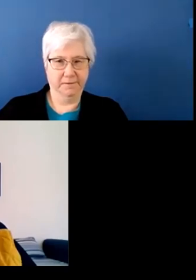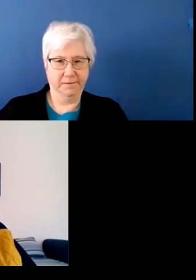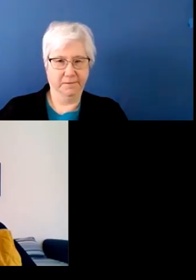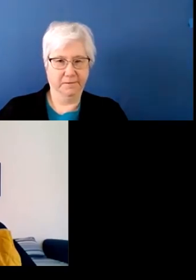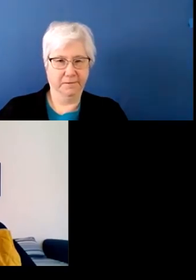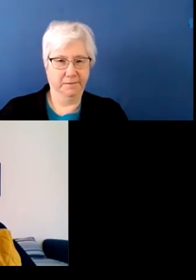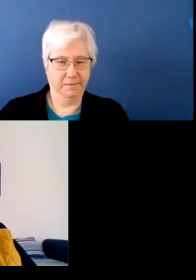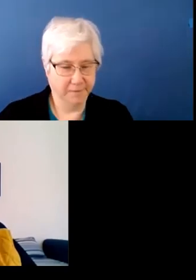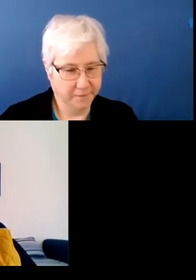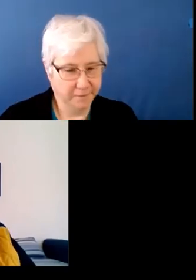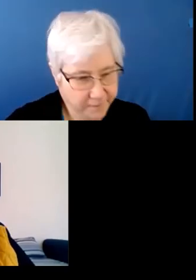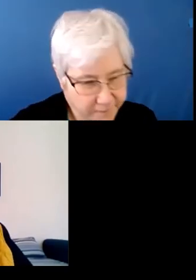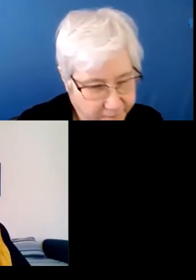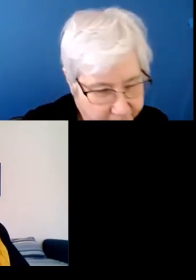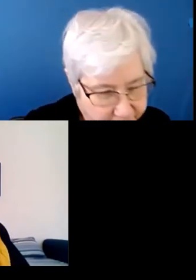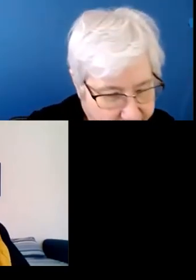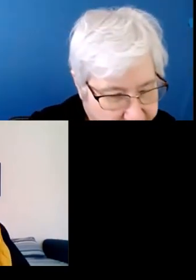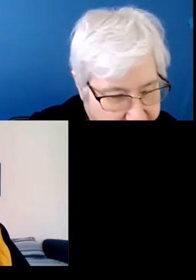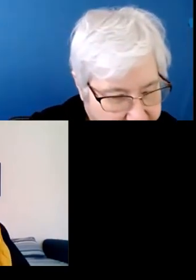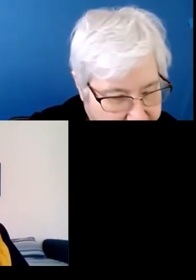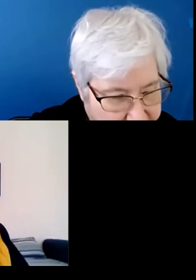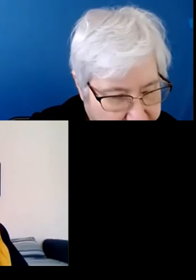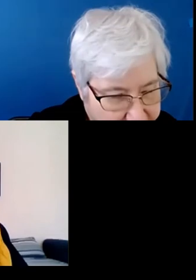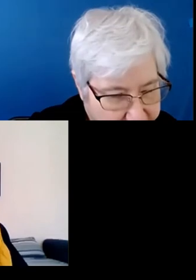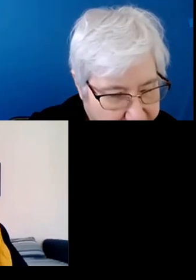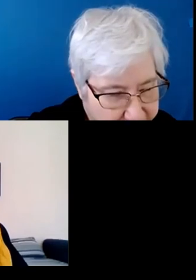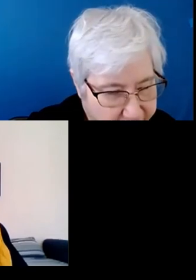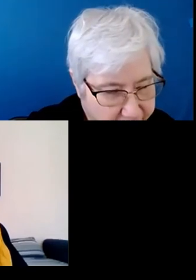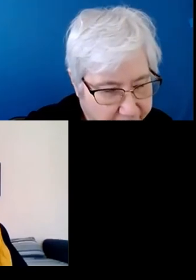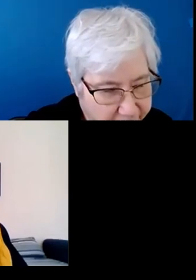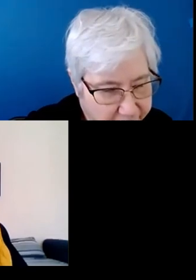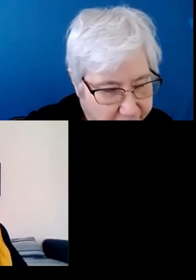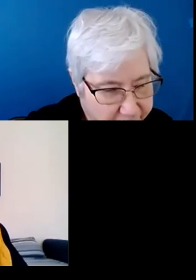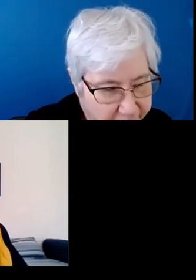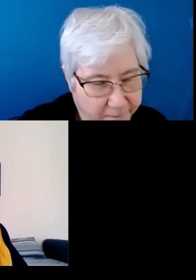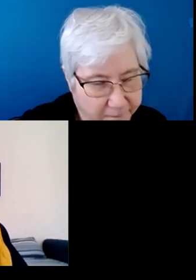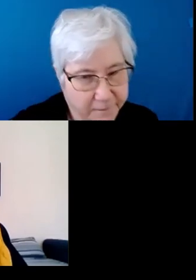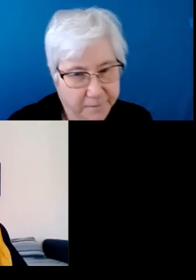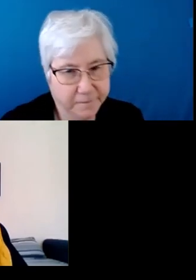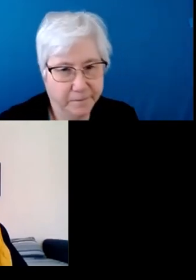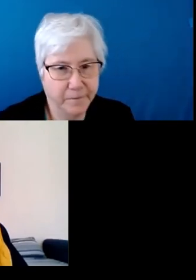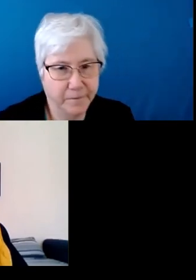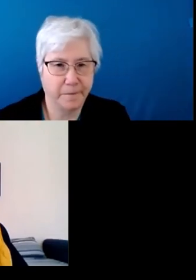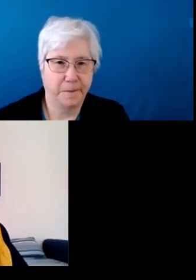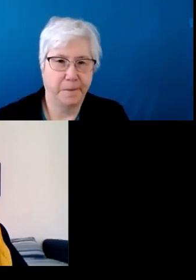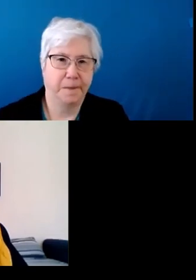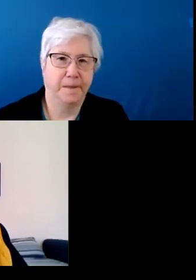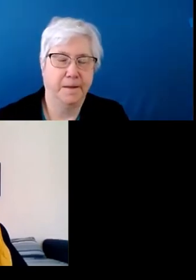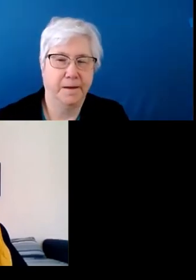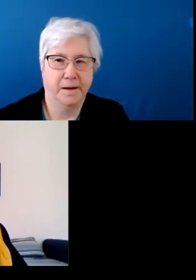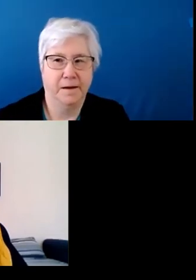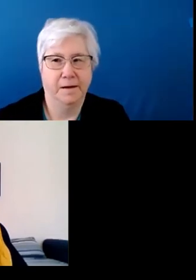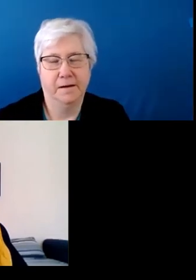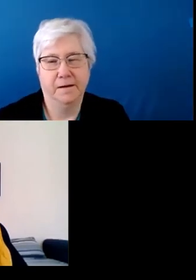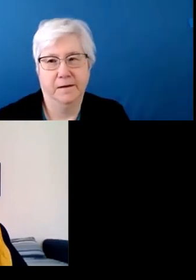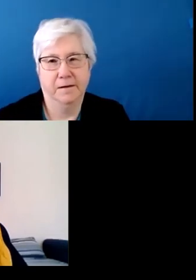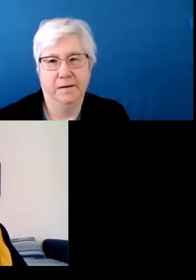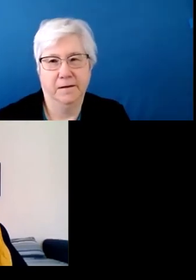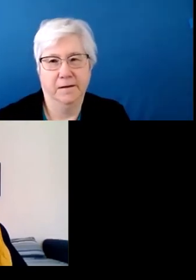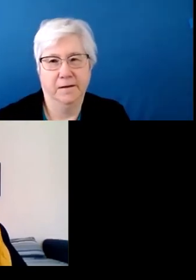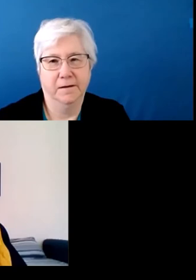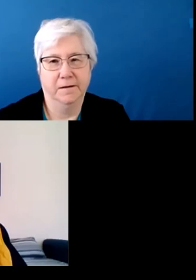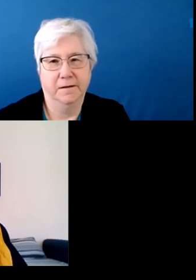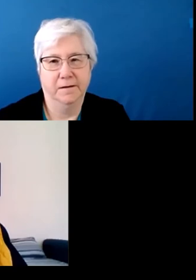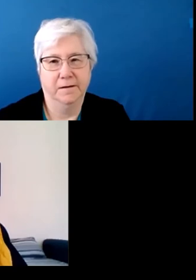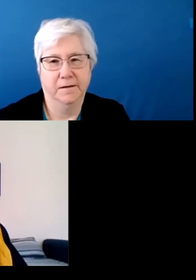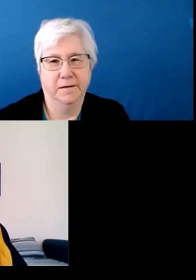landlord say this? Can a landlord require that? So we'll get to all of those questions but I'd like to first pose to